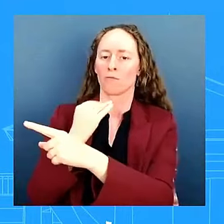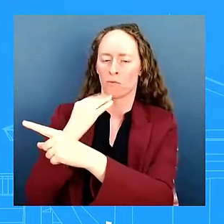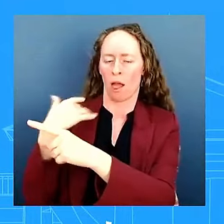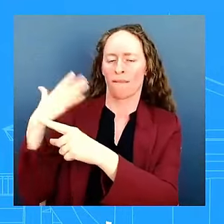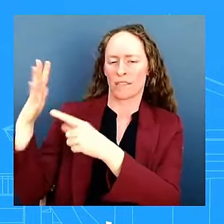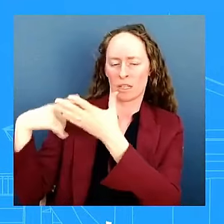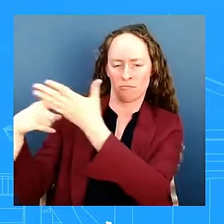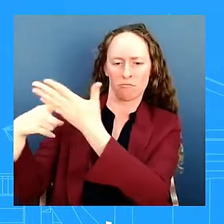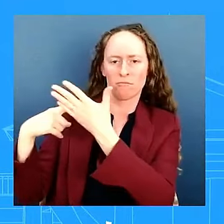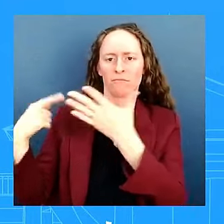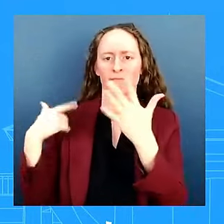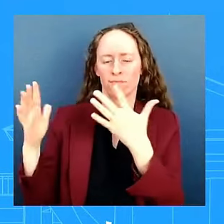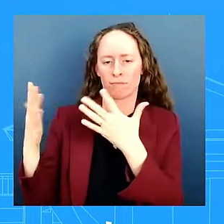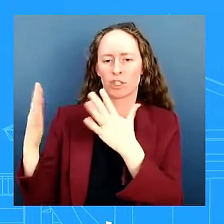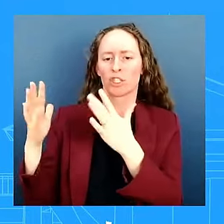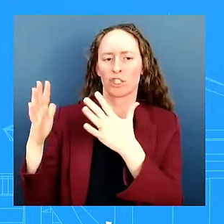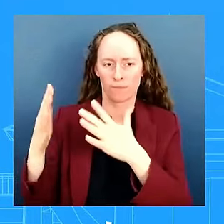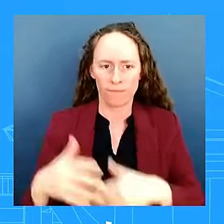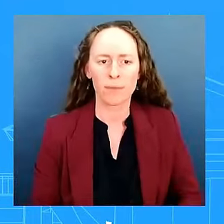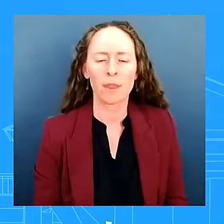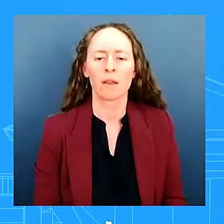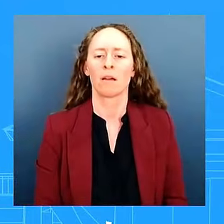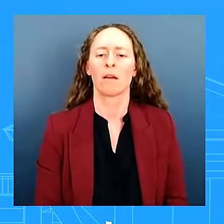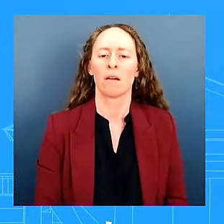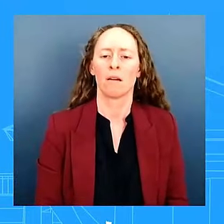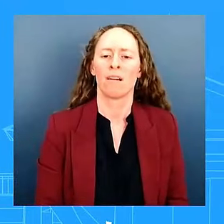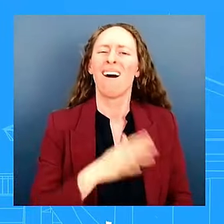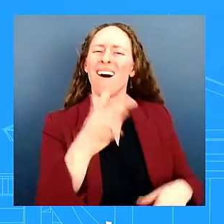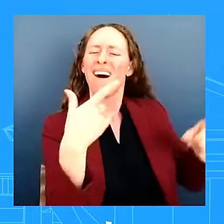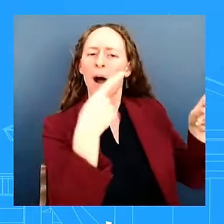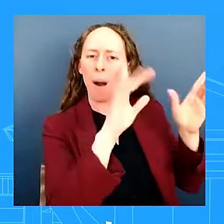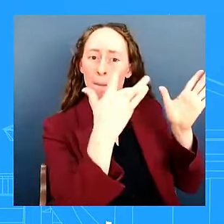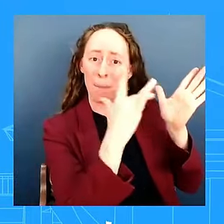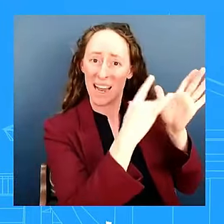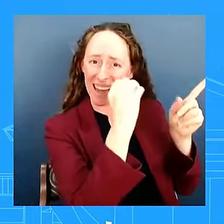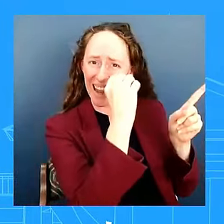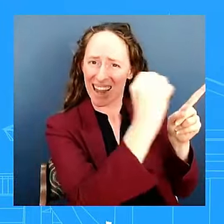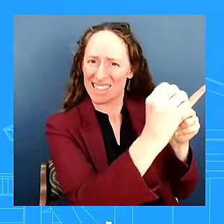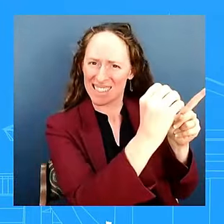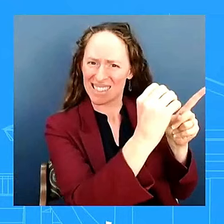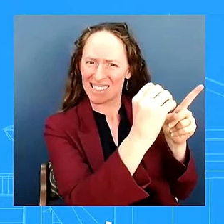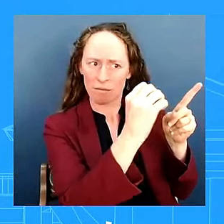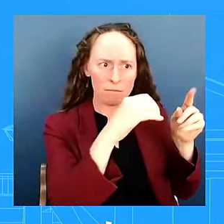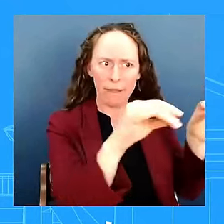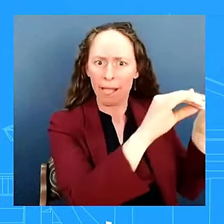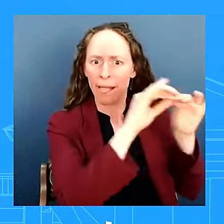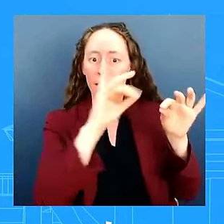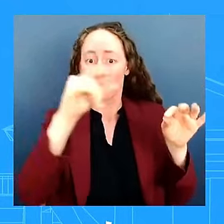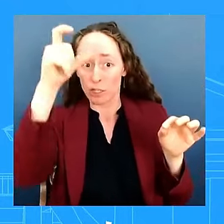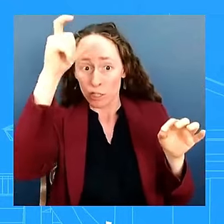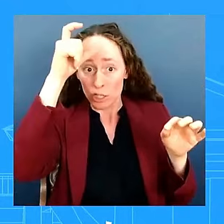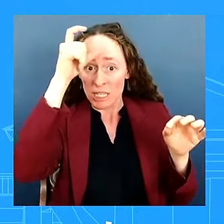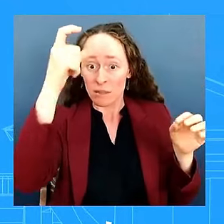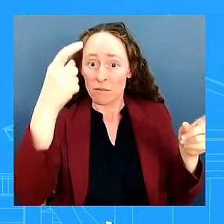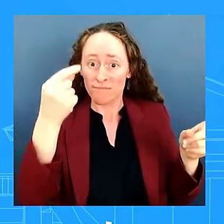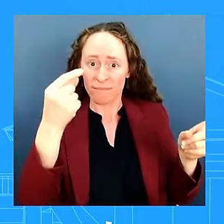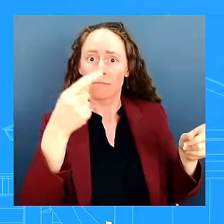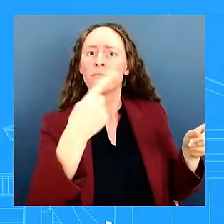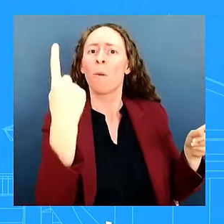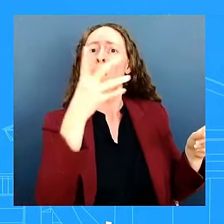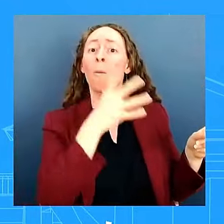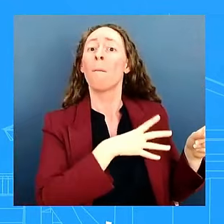involved in bringing the remains of turkish-american ashanur who was killed by idf in the west bank um